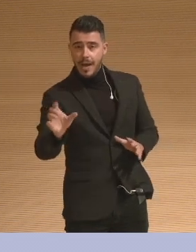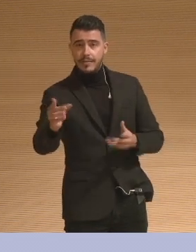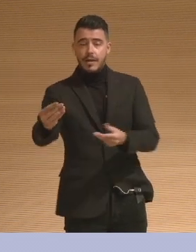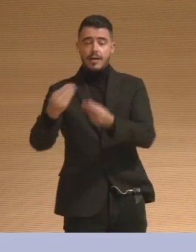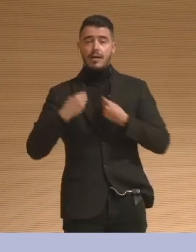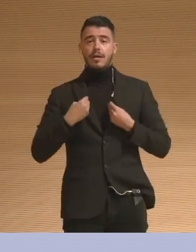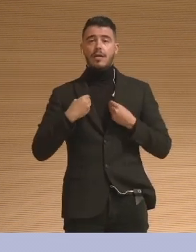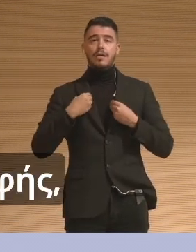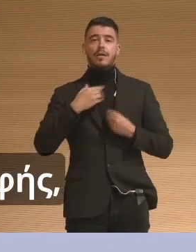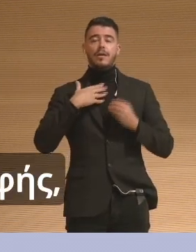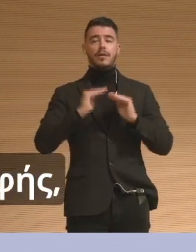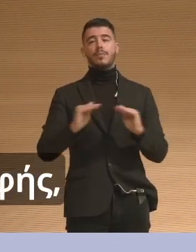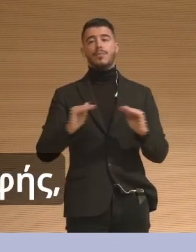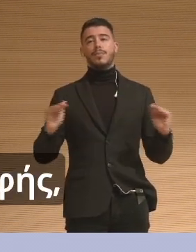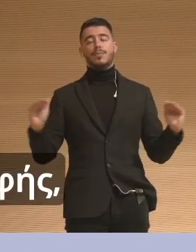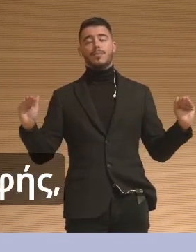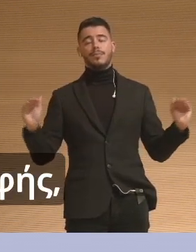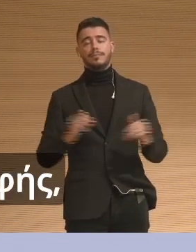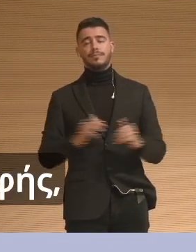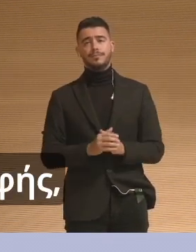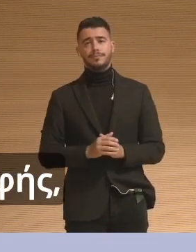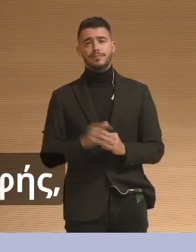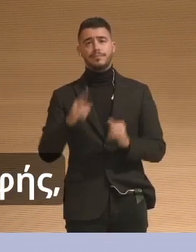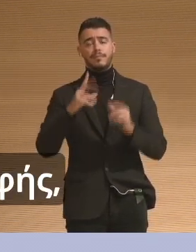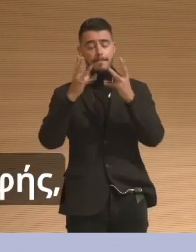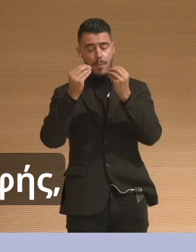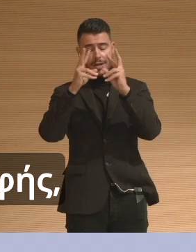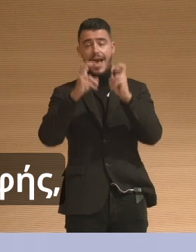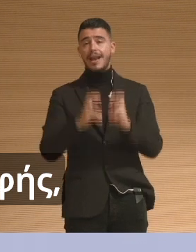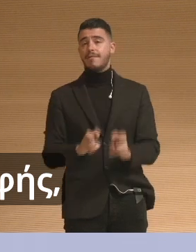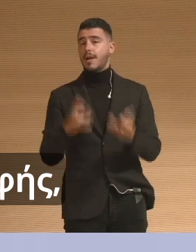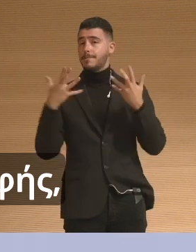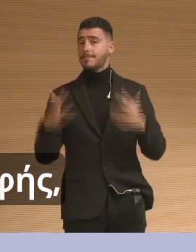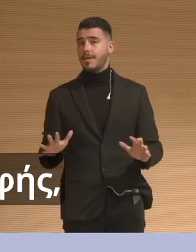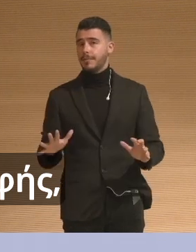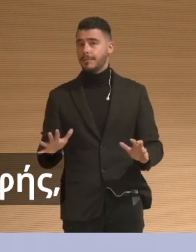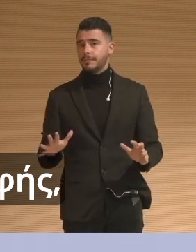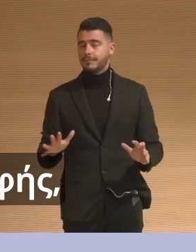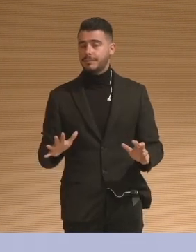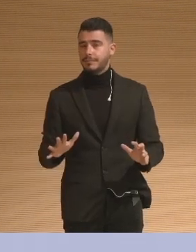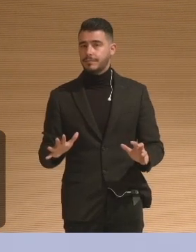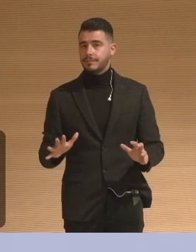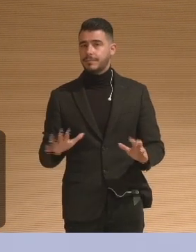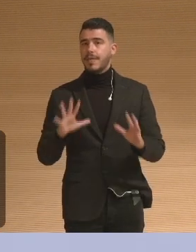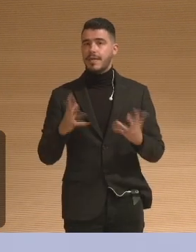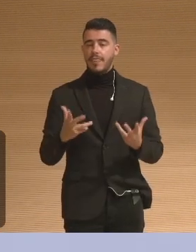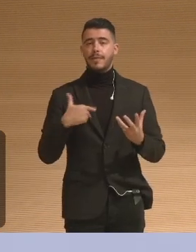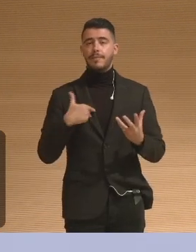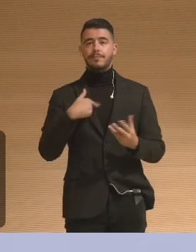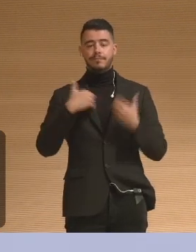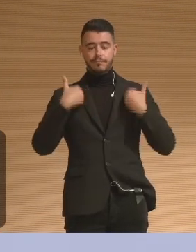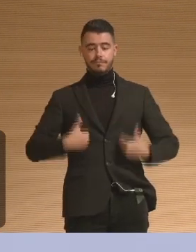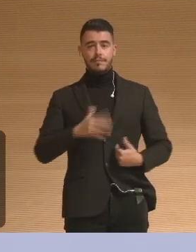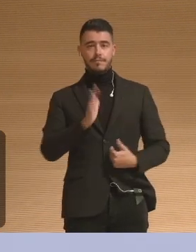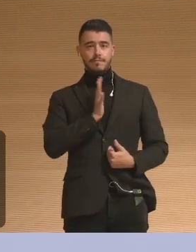some people who are watching today are absolutely doing amazing things, looking at the relationship between touch and objects